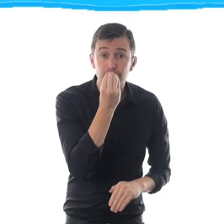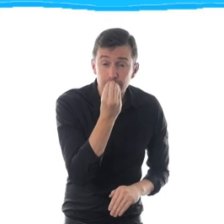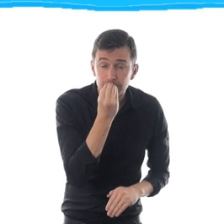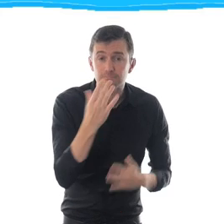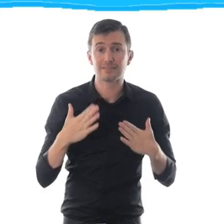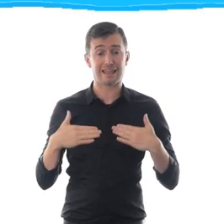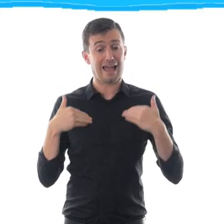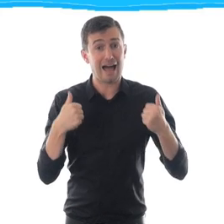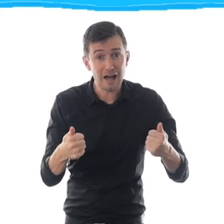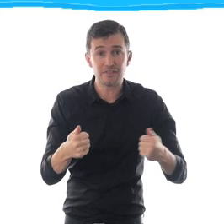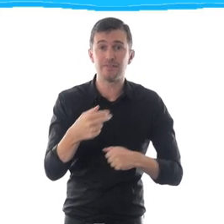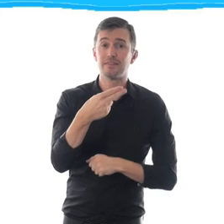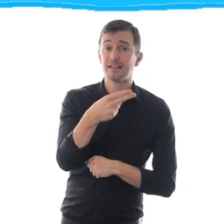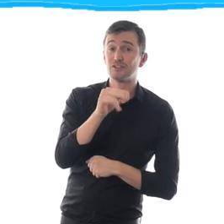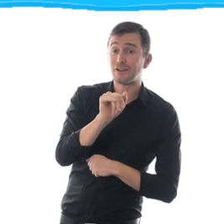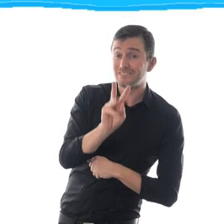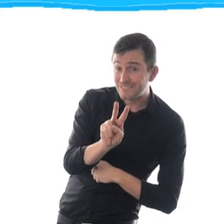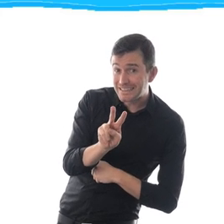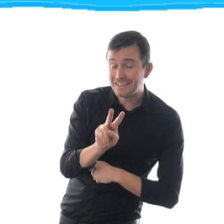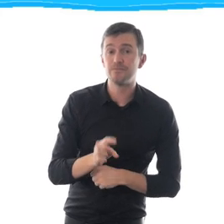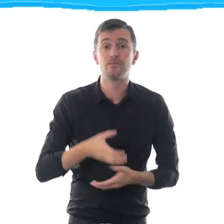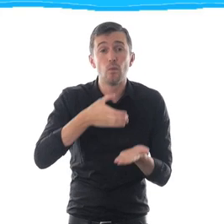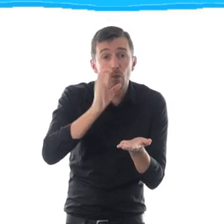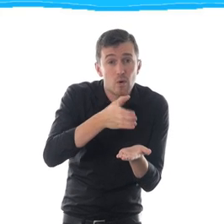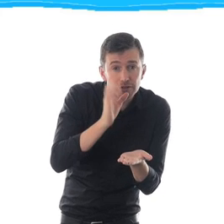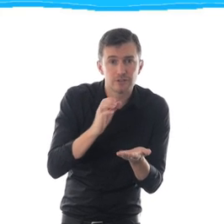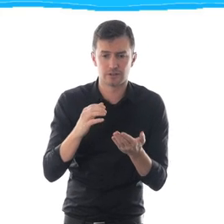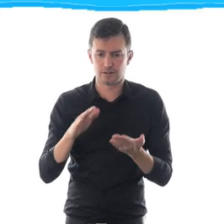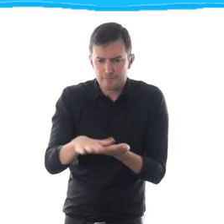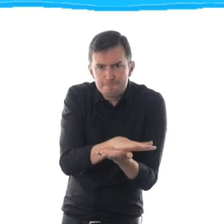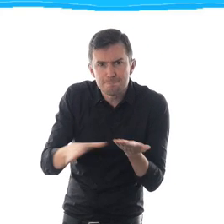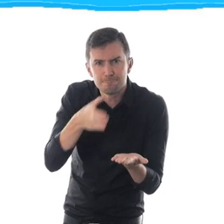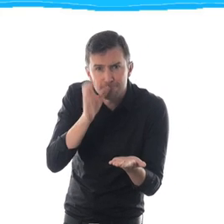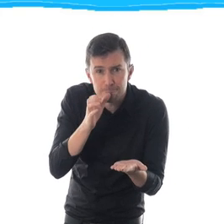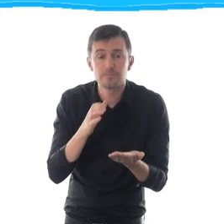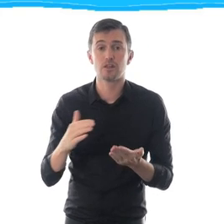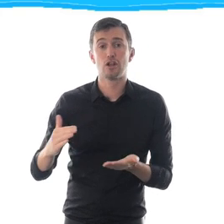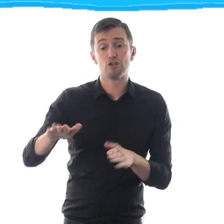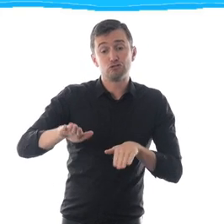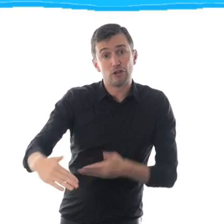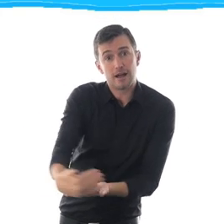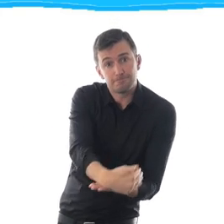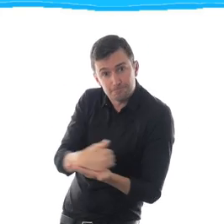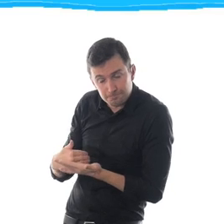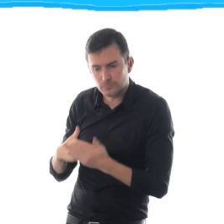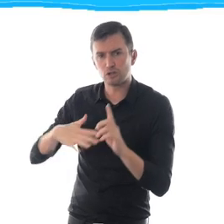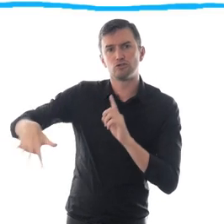protection, social inclusion, education, gender equity, and humanitarian action.